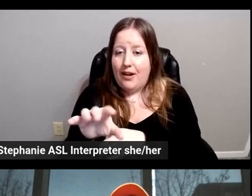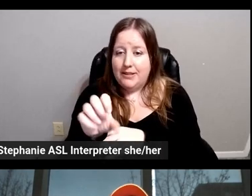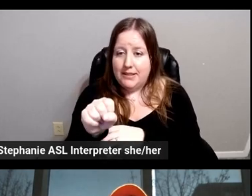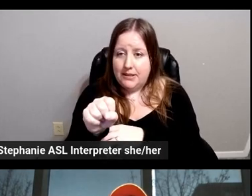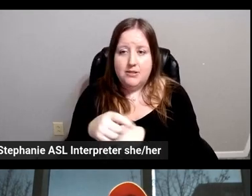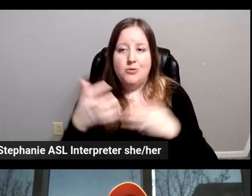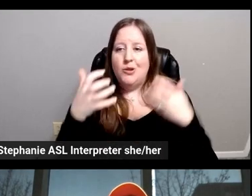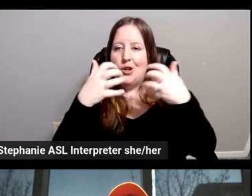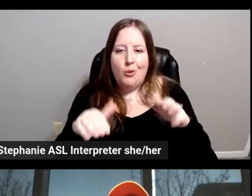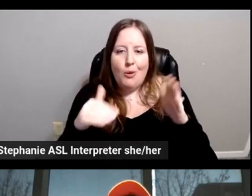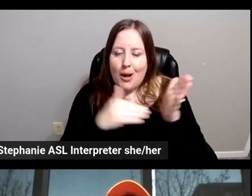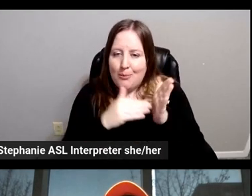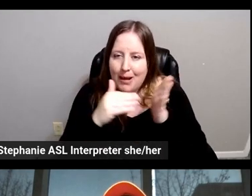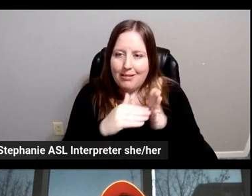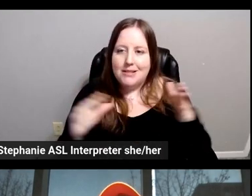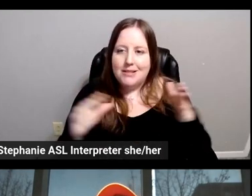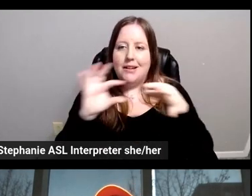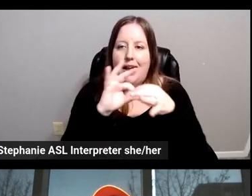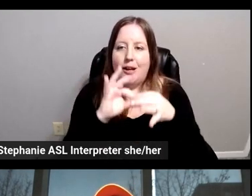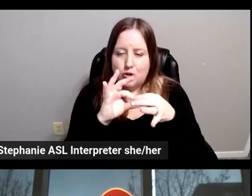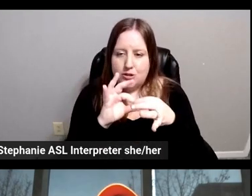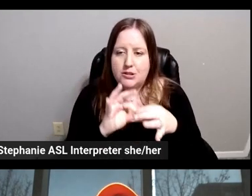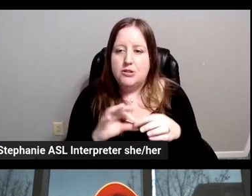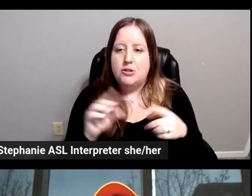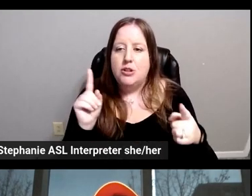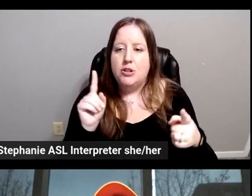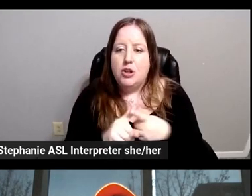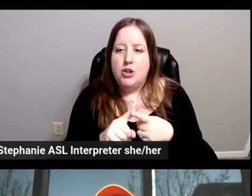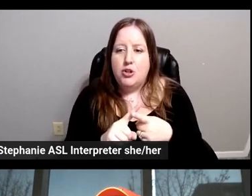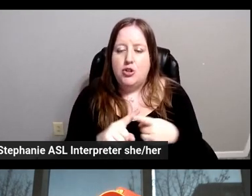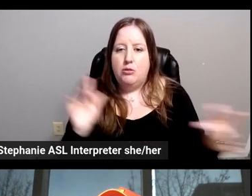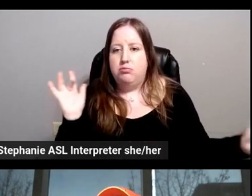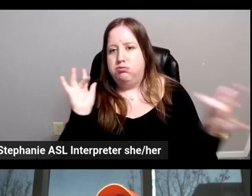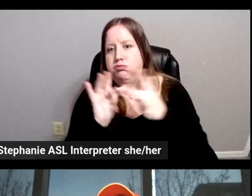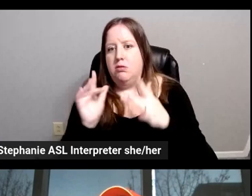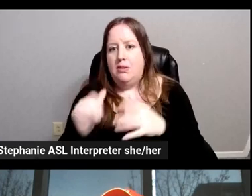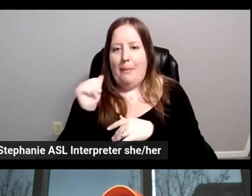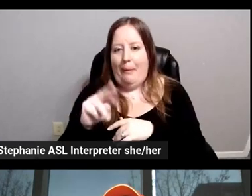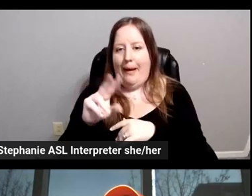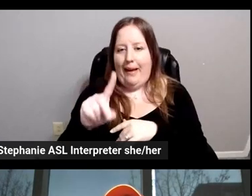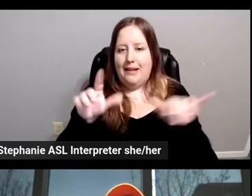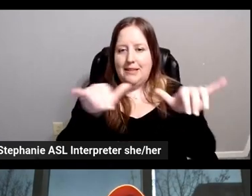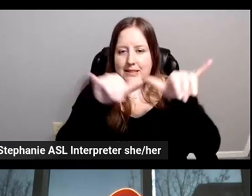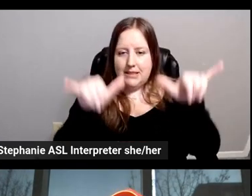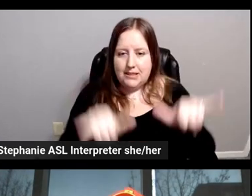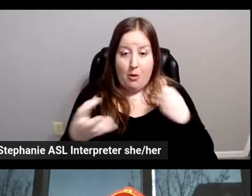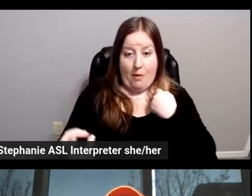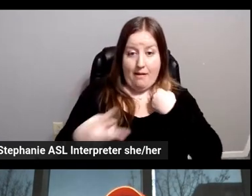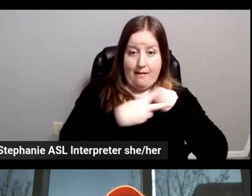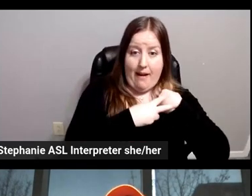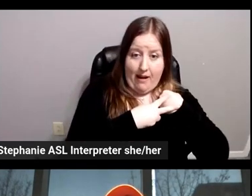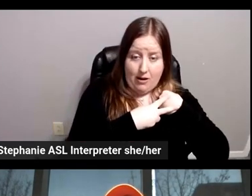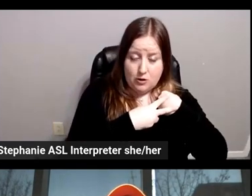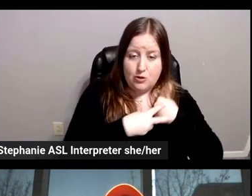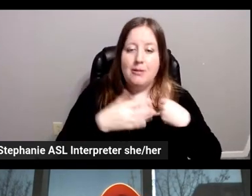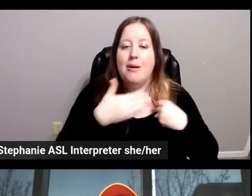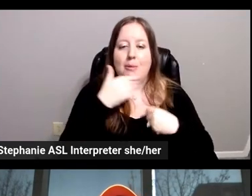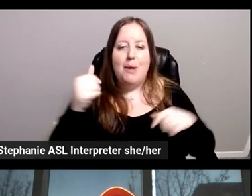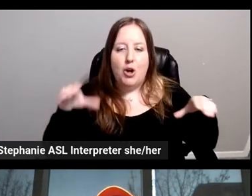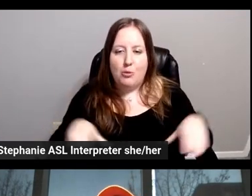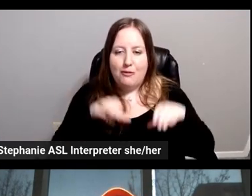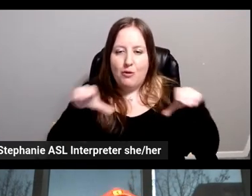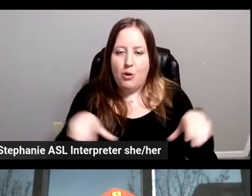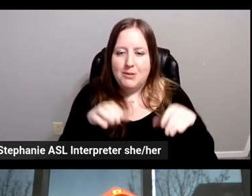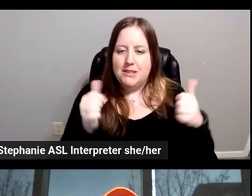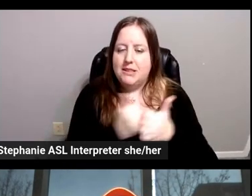those millions of connections reach out your backend system. You just want to have a cache to have better performance. So,